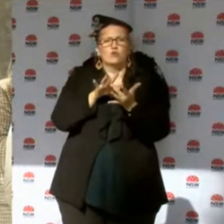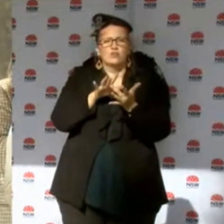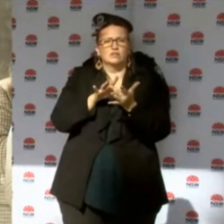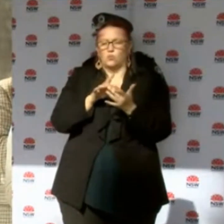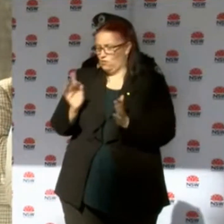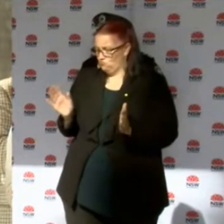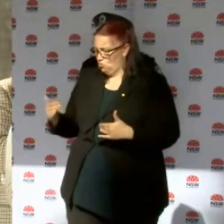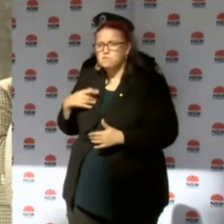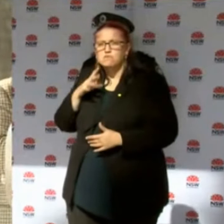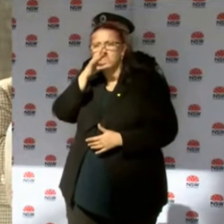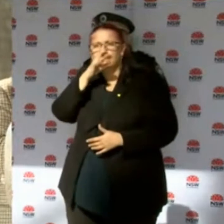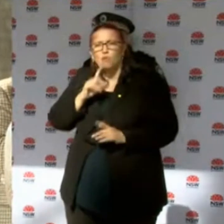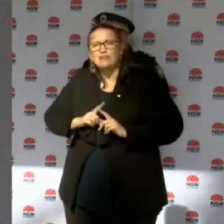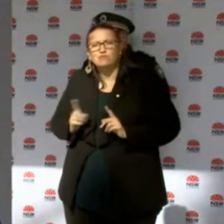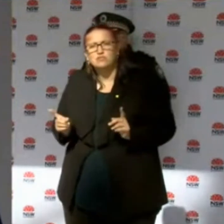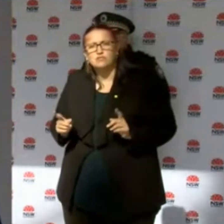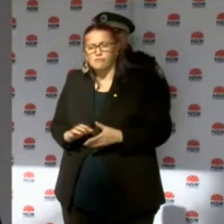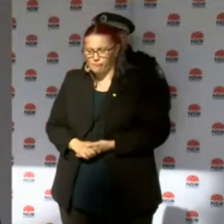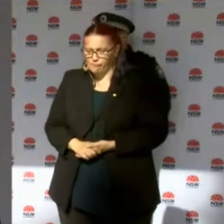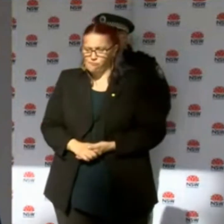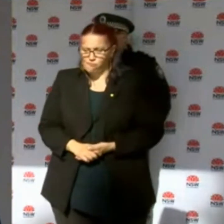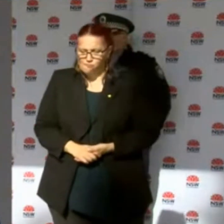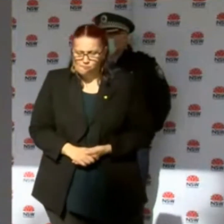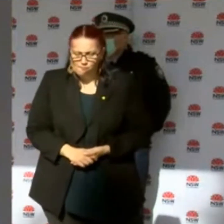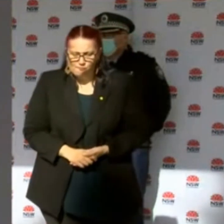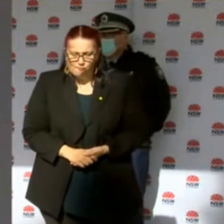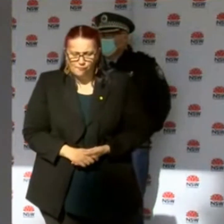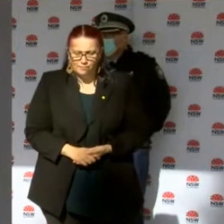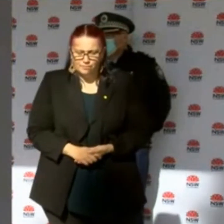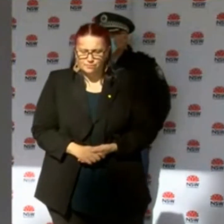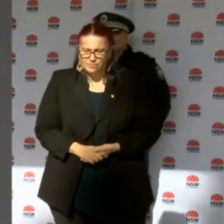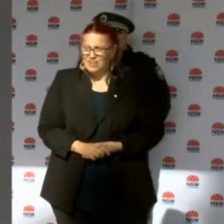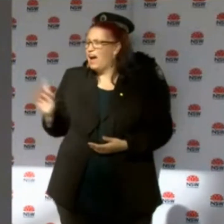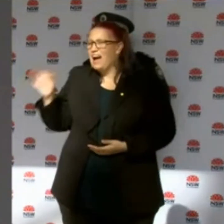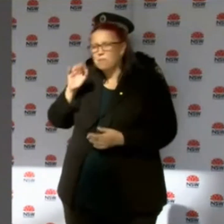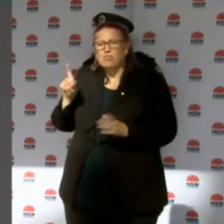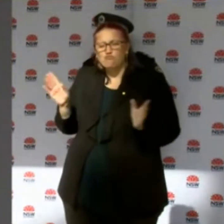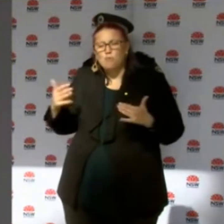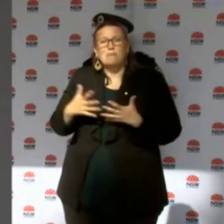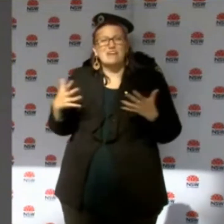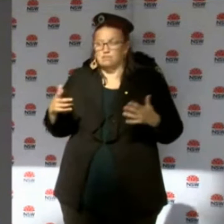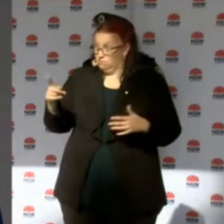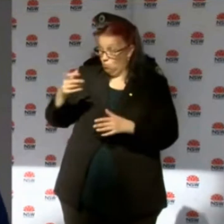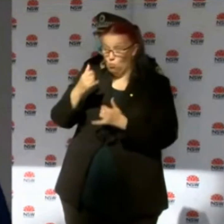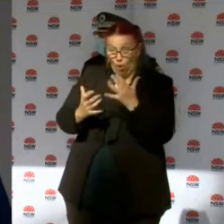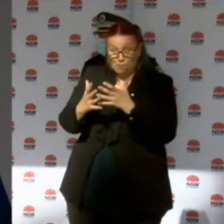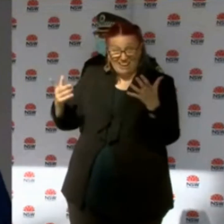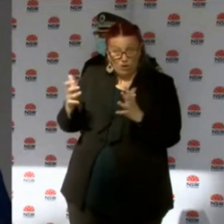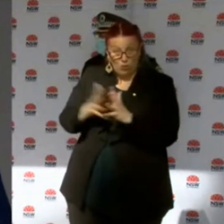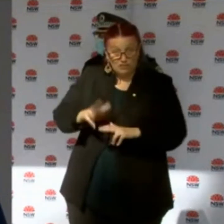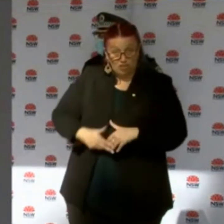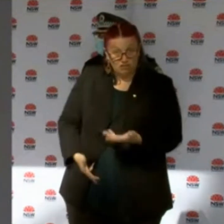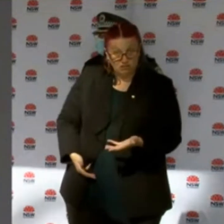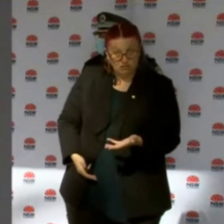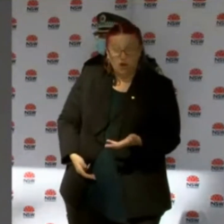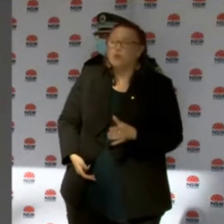This is a room floor. Yes, but the room is a large room. And what we're talking... No, I think we need to understand